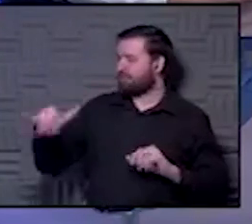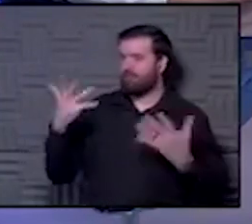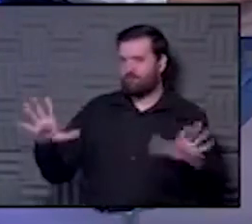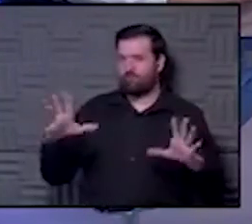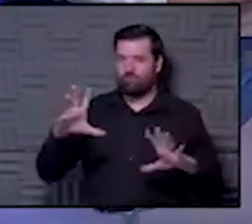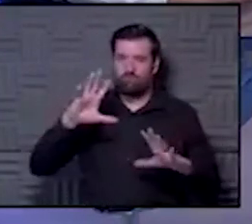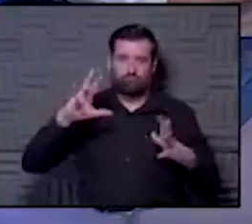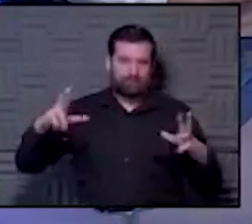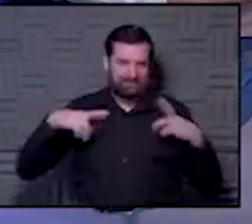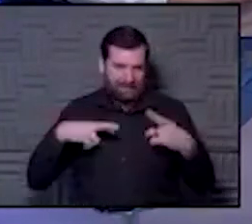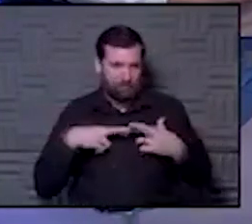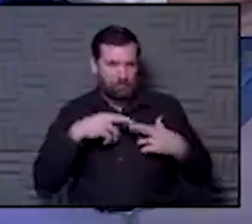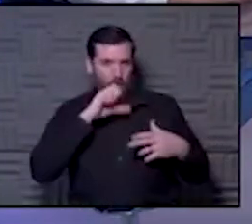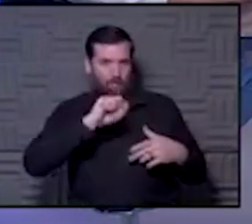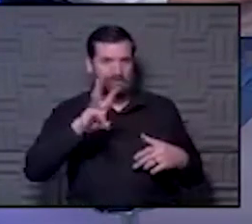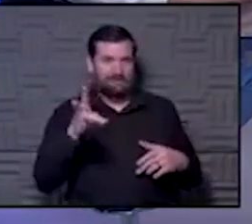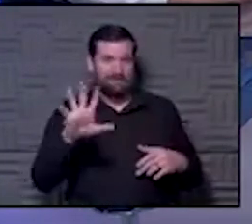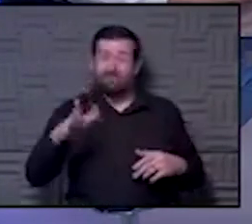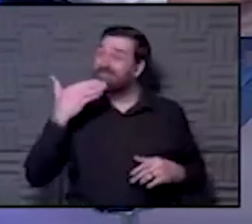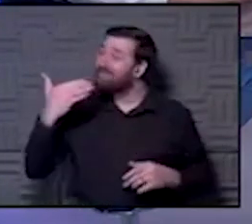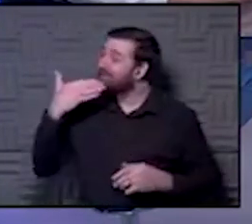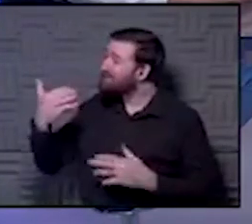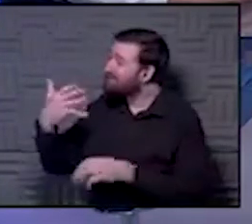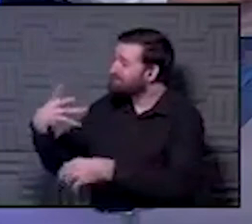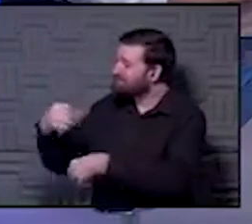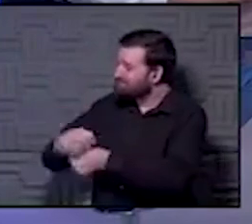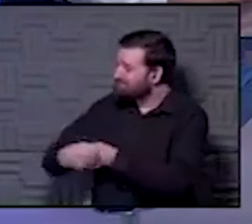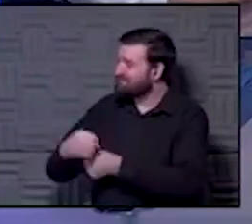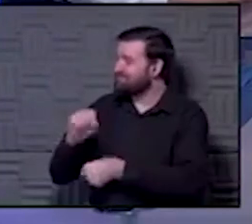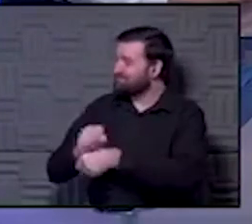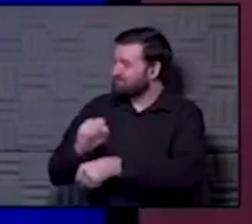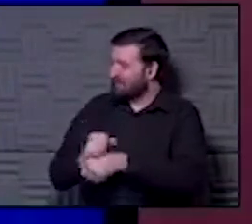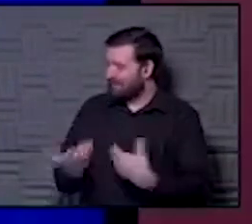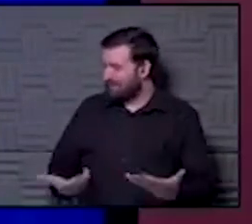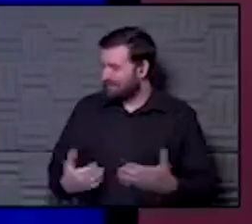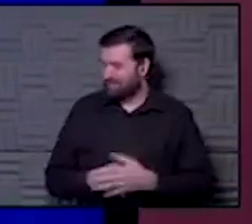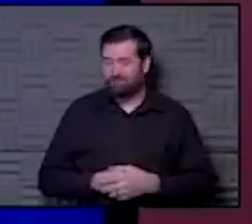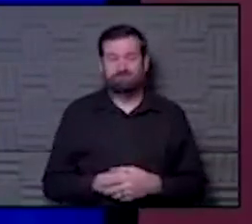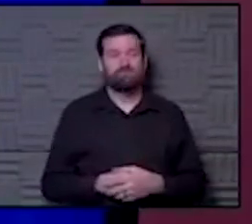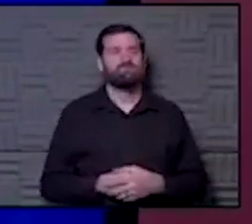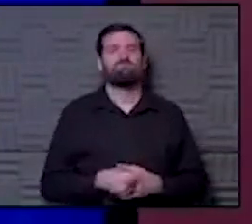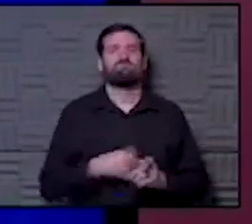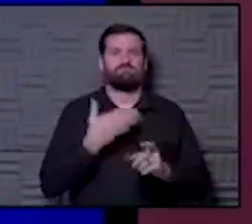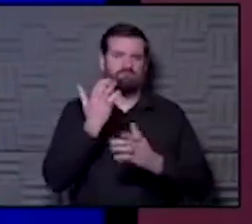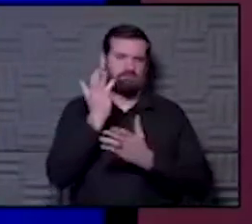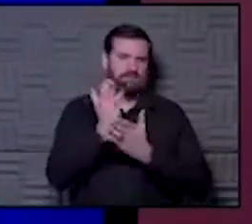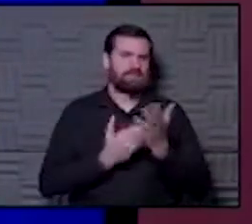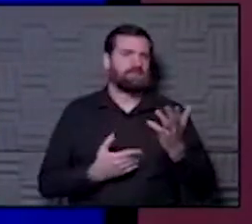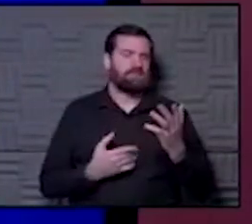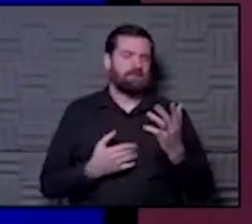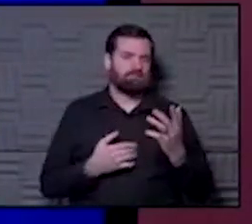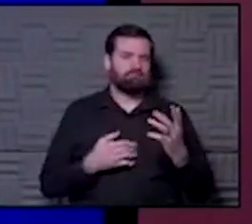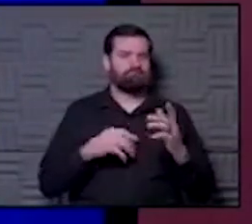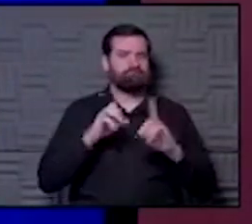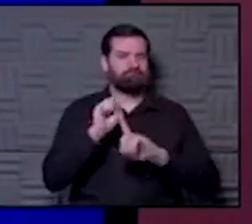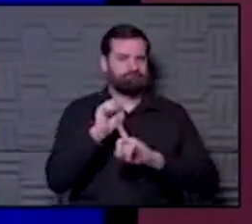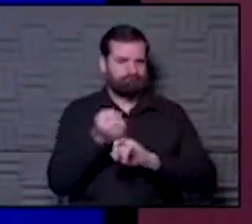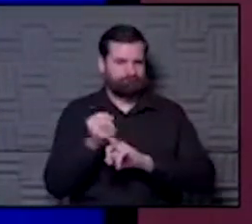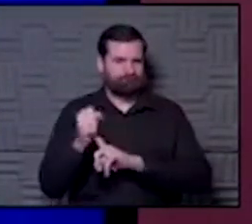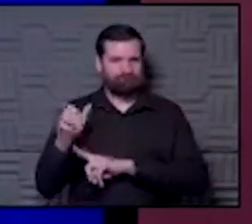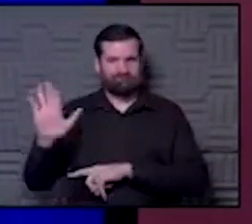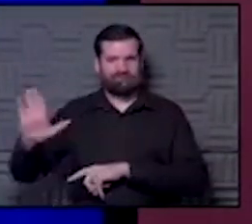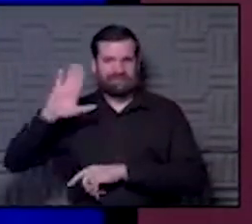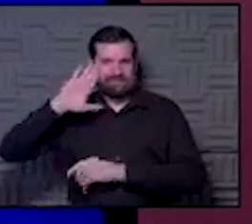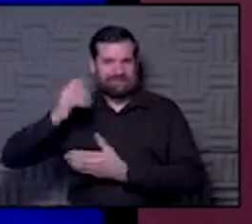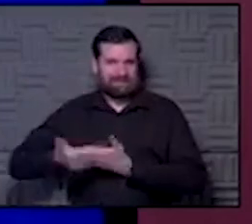65 years old. Hi, Jerry. Thanks for working here. Thanks for being a part of KU. Yeah. And he's had some circumstances in his family and his son now